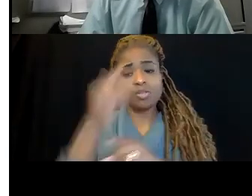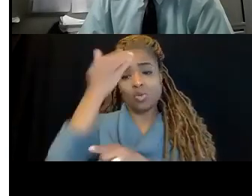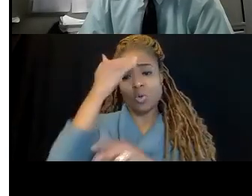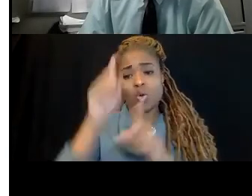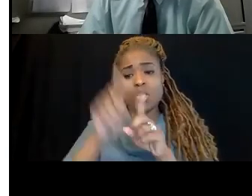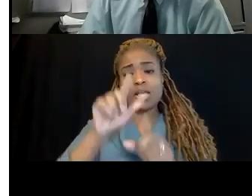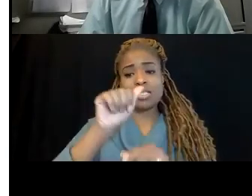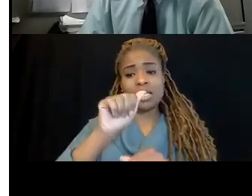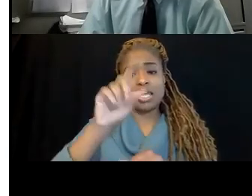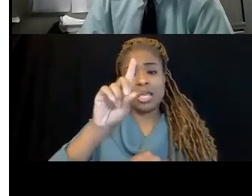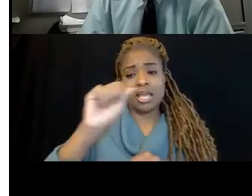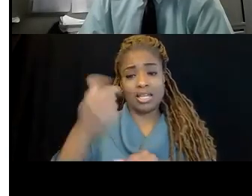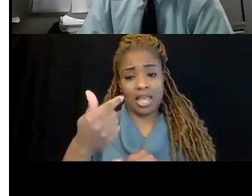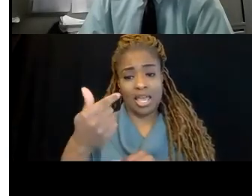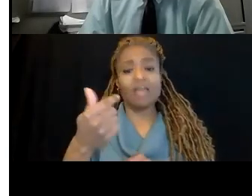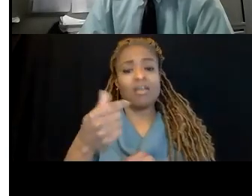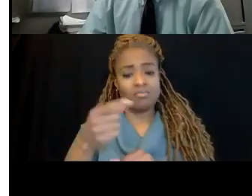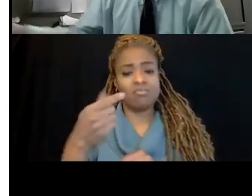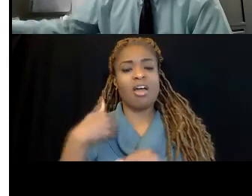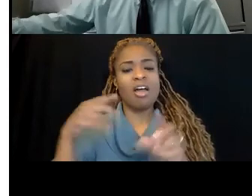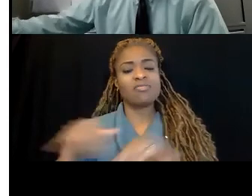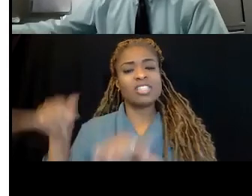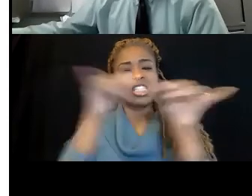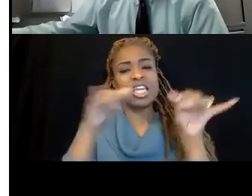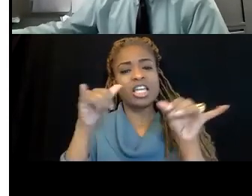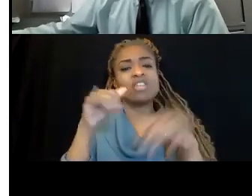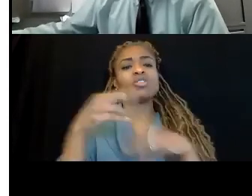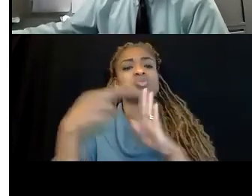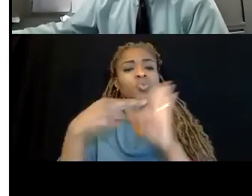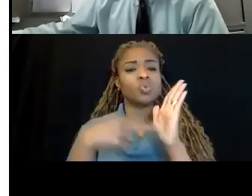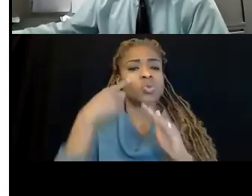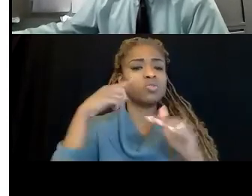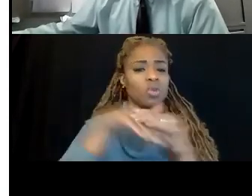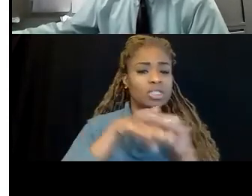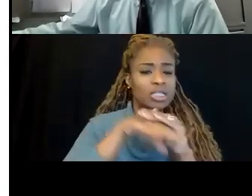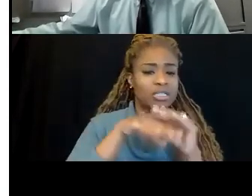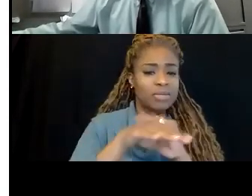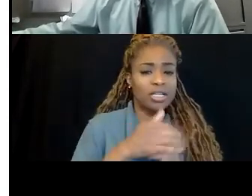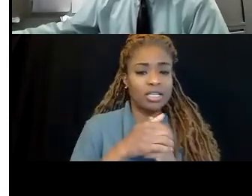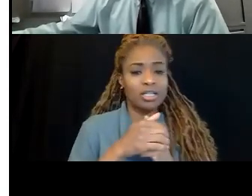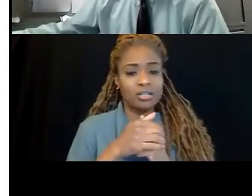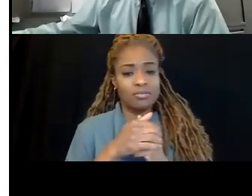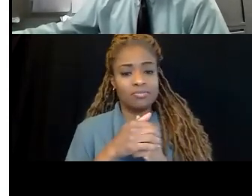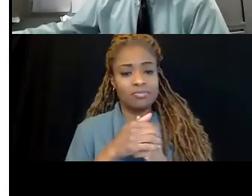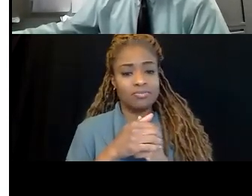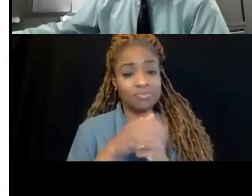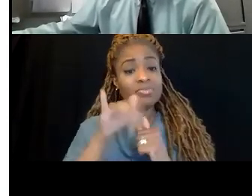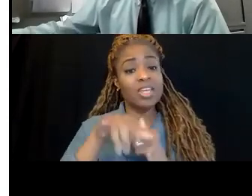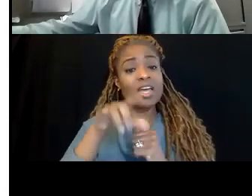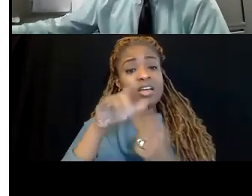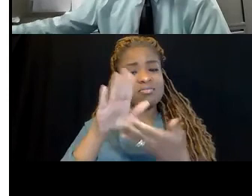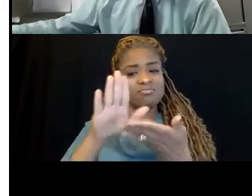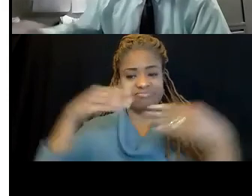ADAG. They have standards and rules for accessibility. It's a document that